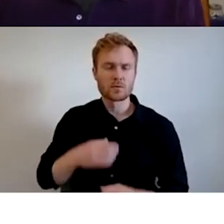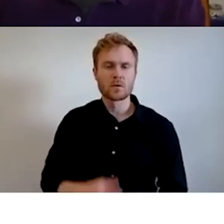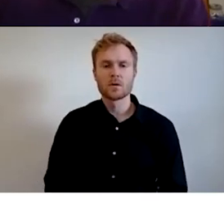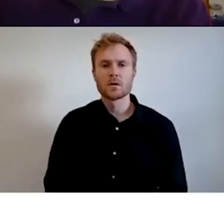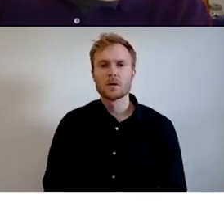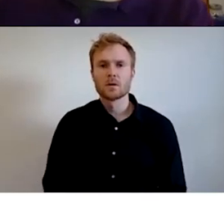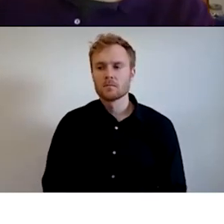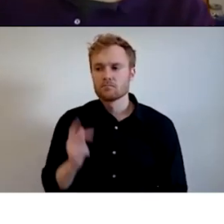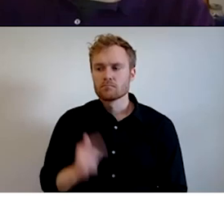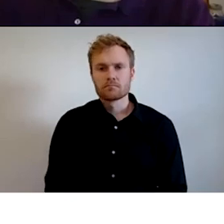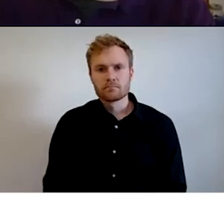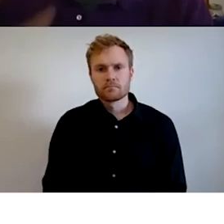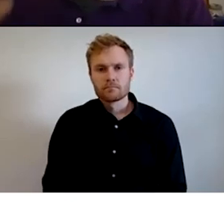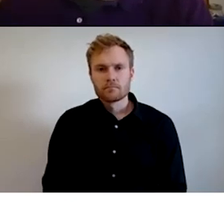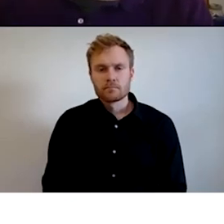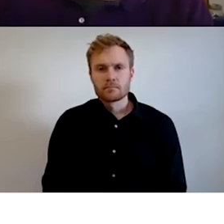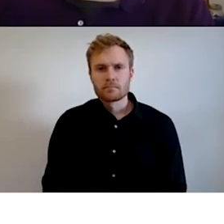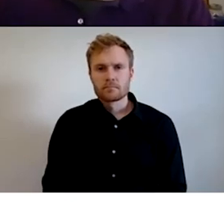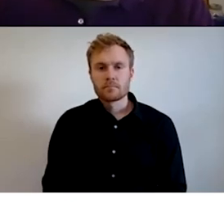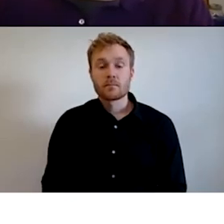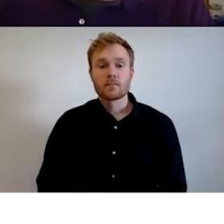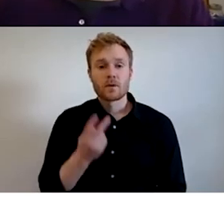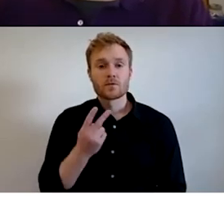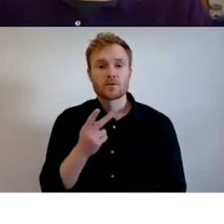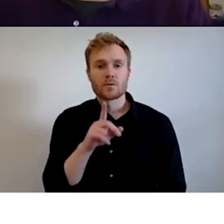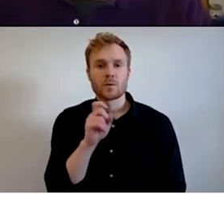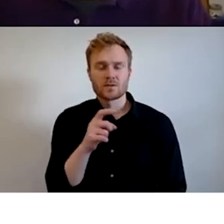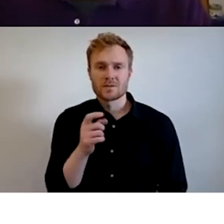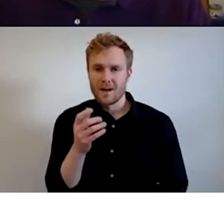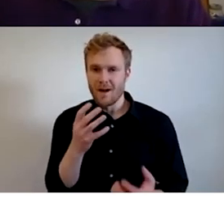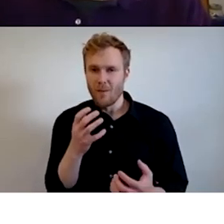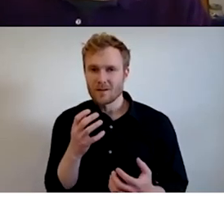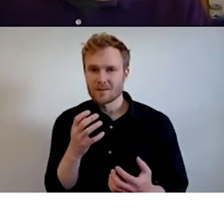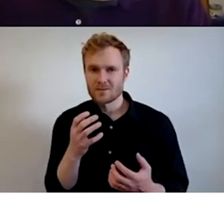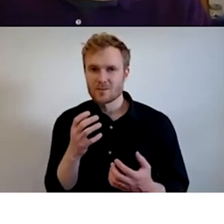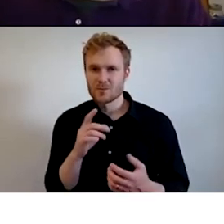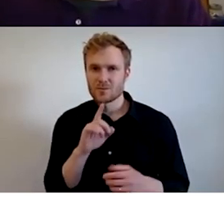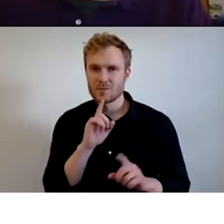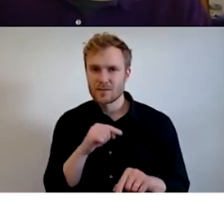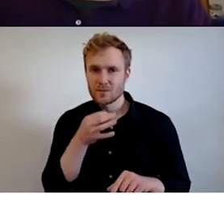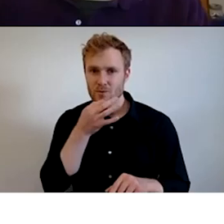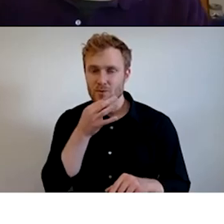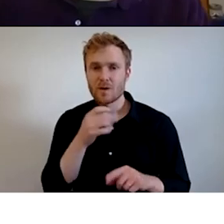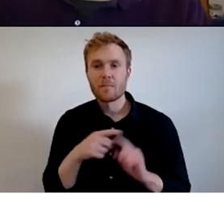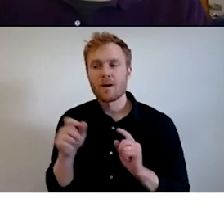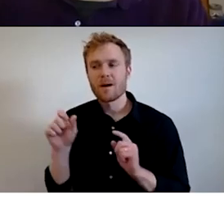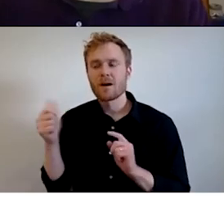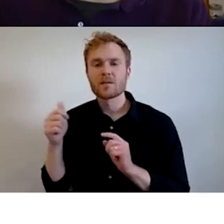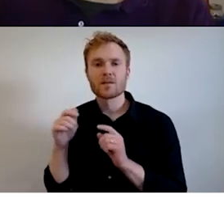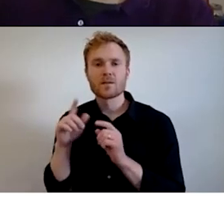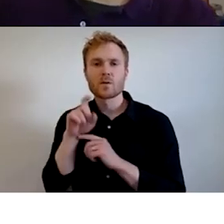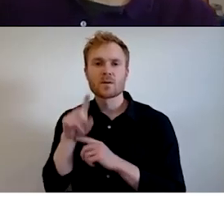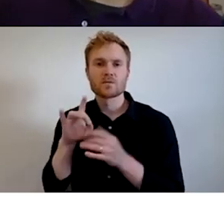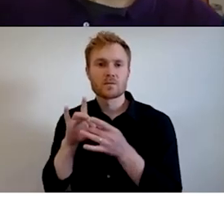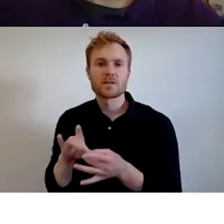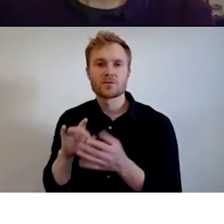Um, there was a, there's two questions I'm definitely going to get to, but there was um, a follow-up question related to community gardens. So just while we're on the same topic,